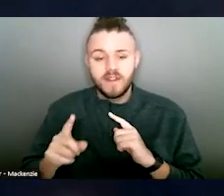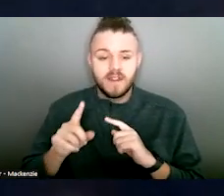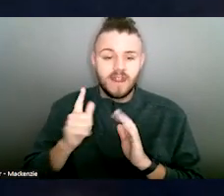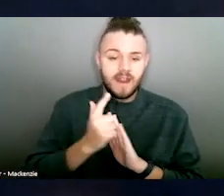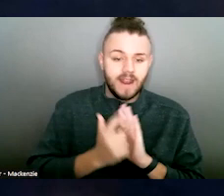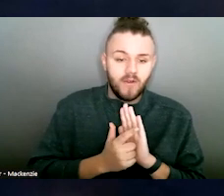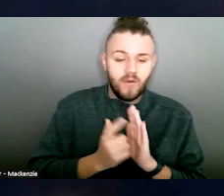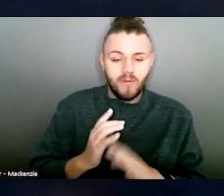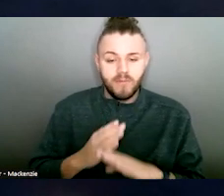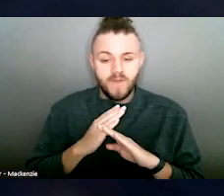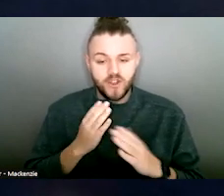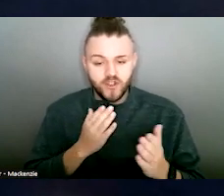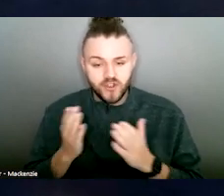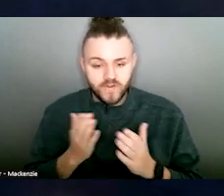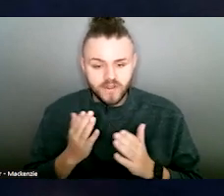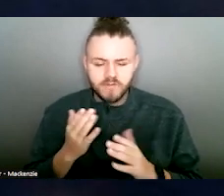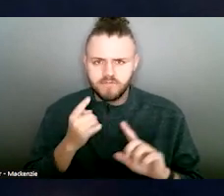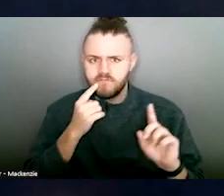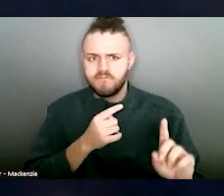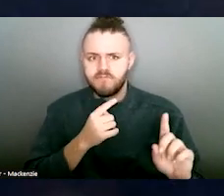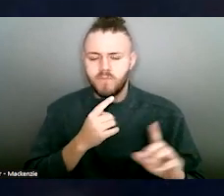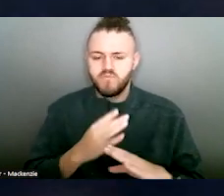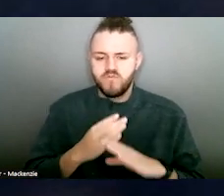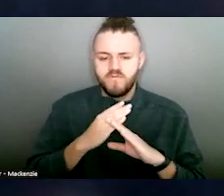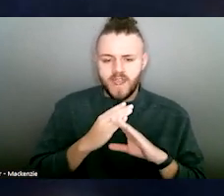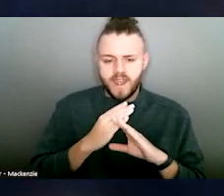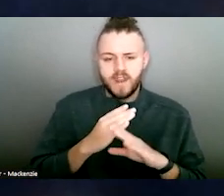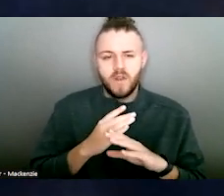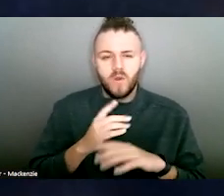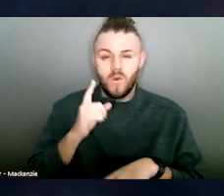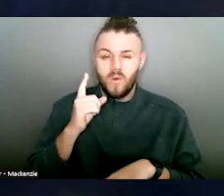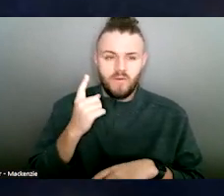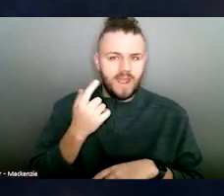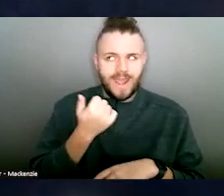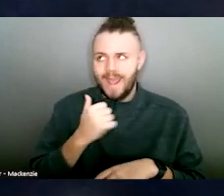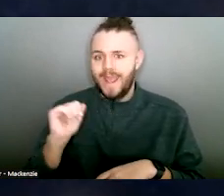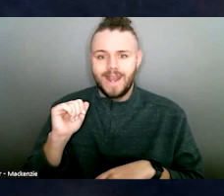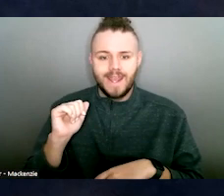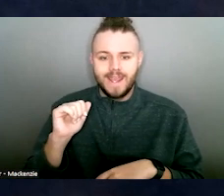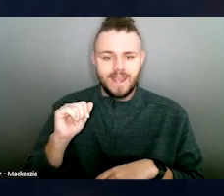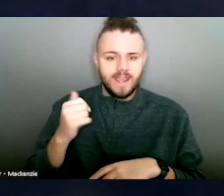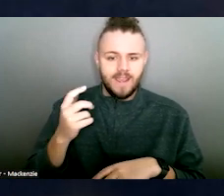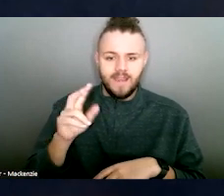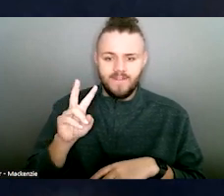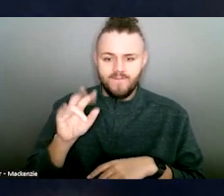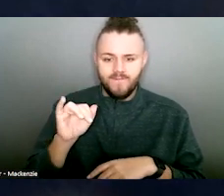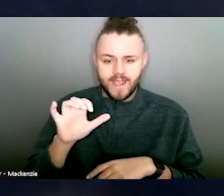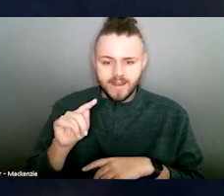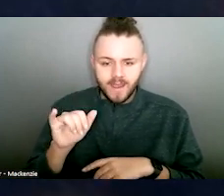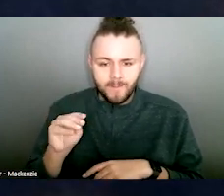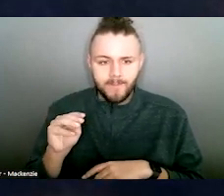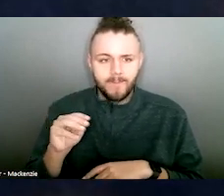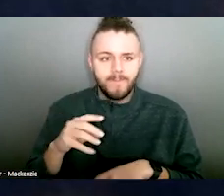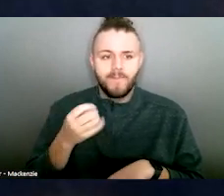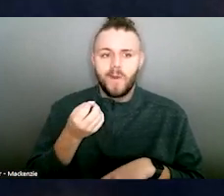ultimately what we want to do to prevent even one victim from having a GED services. And most